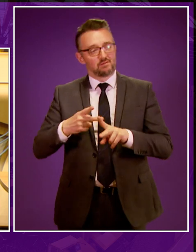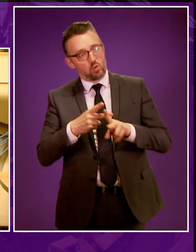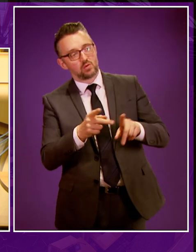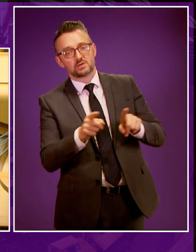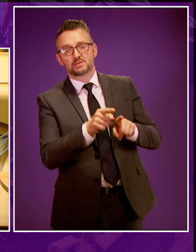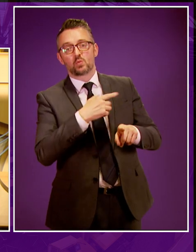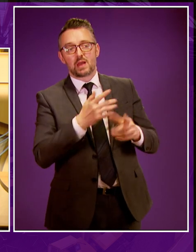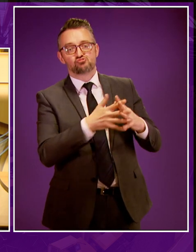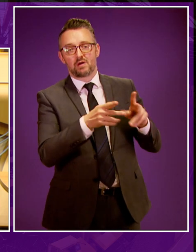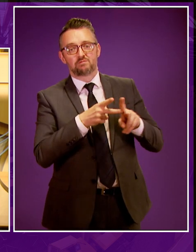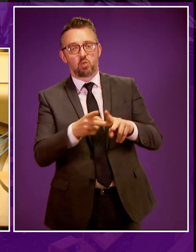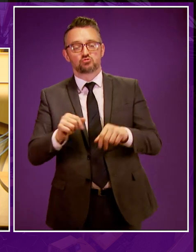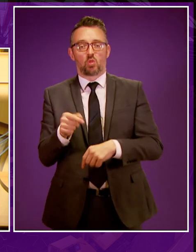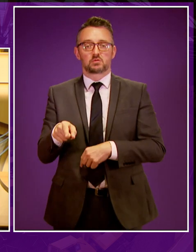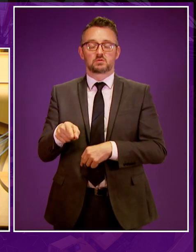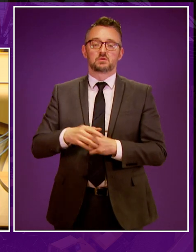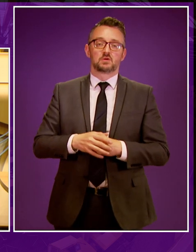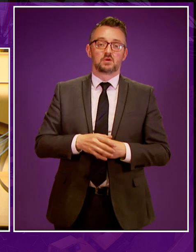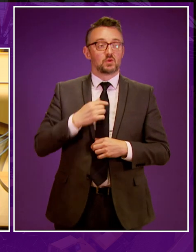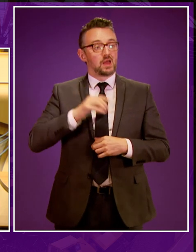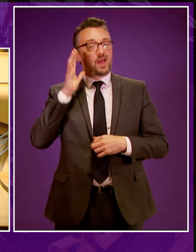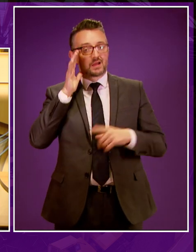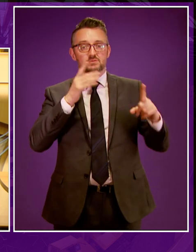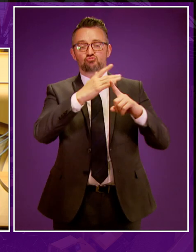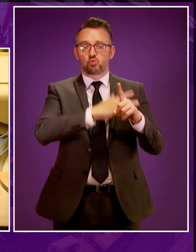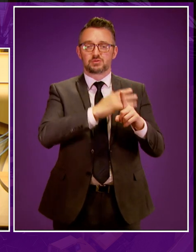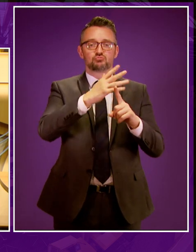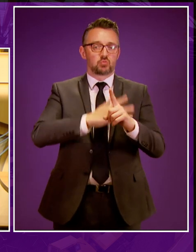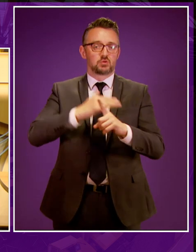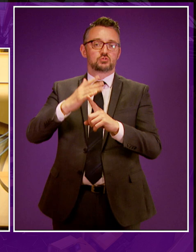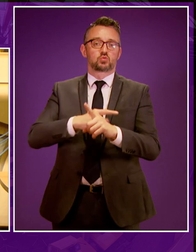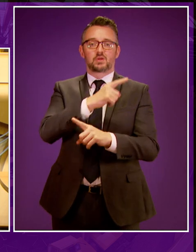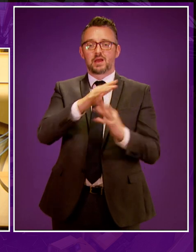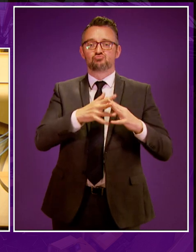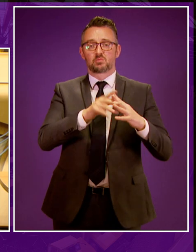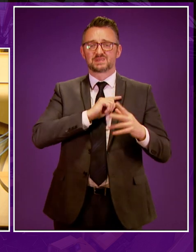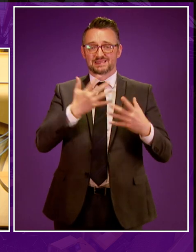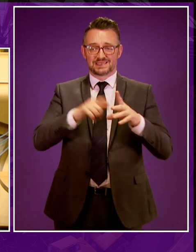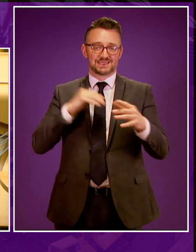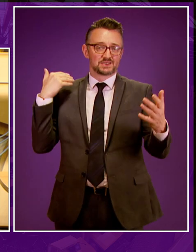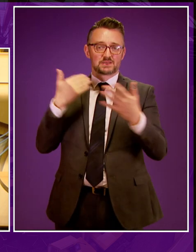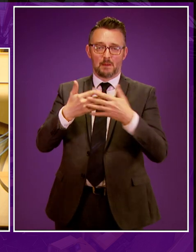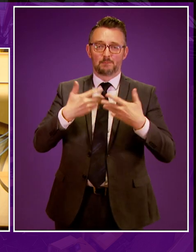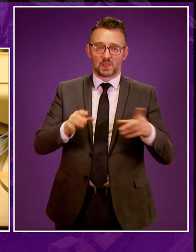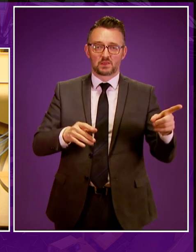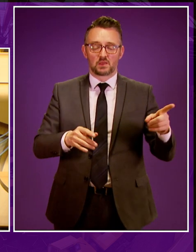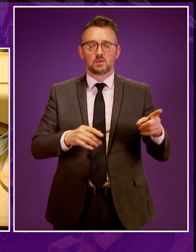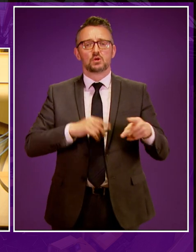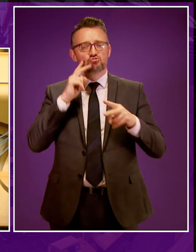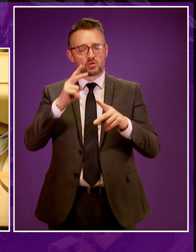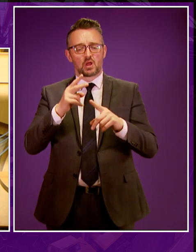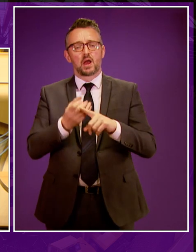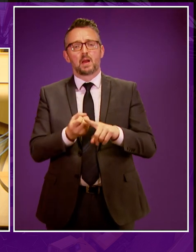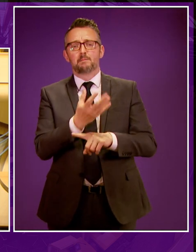We've all followed tales of the impacts of fracking in the USA, but it's been practised for a decade or so. And let's look at the changes in the mission figures